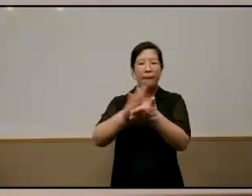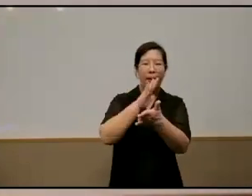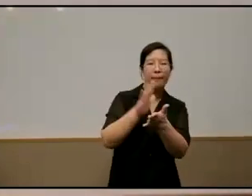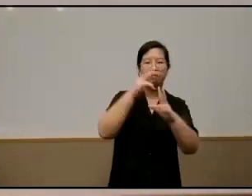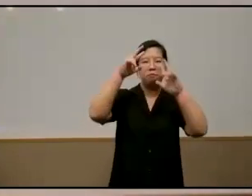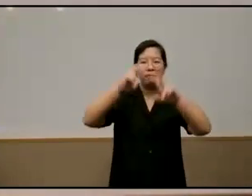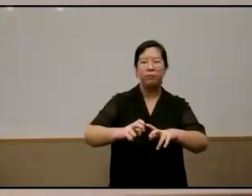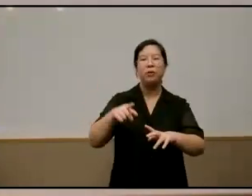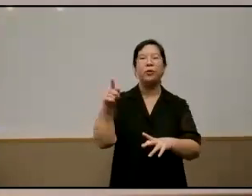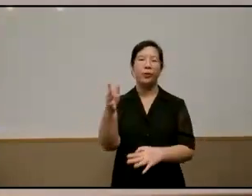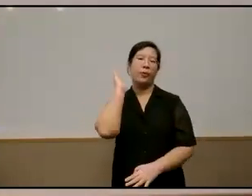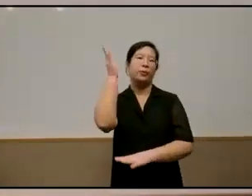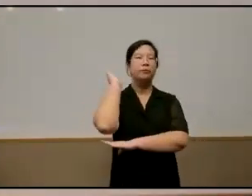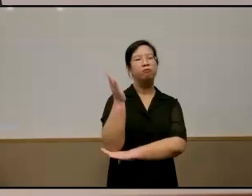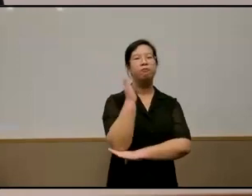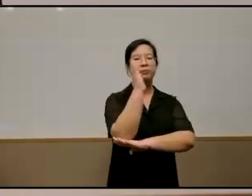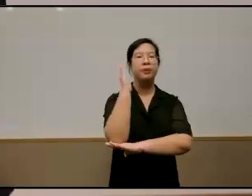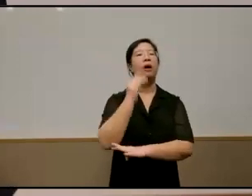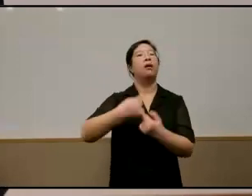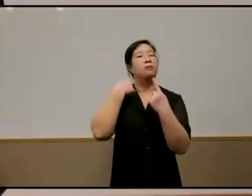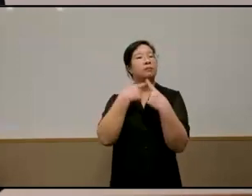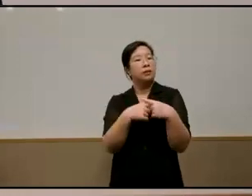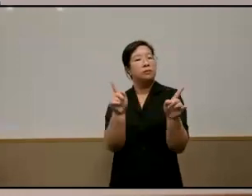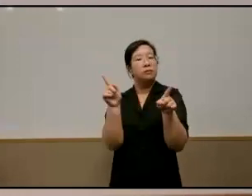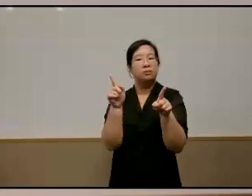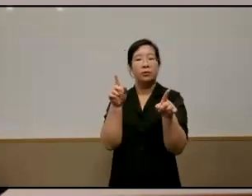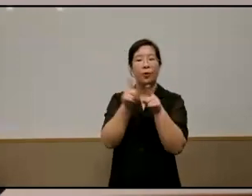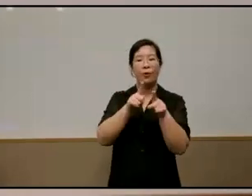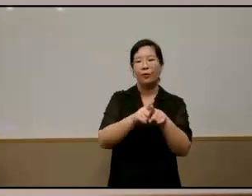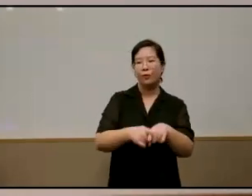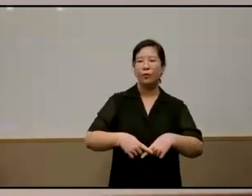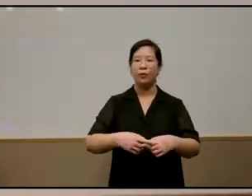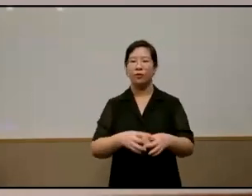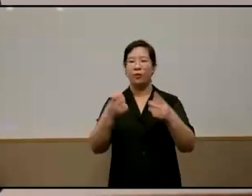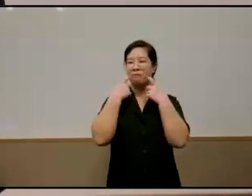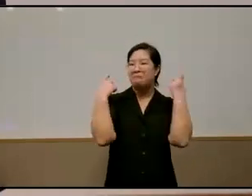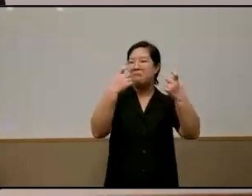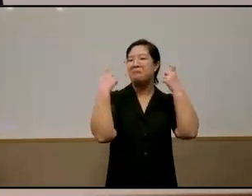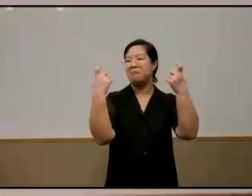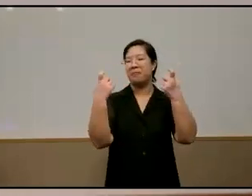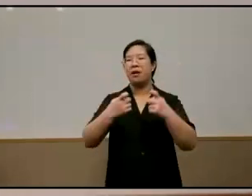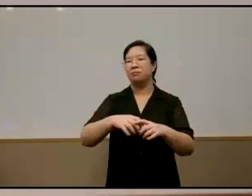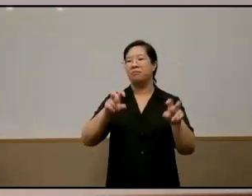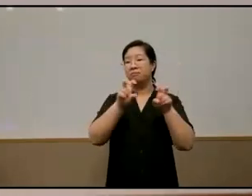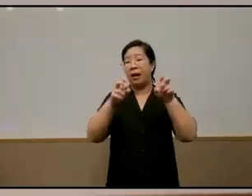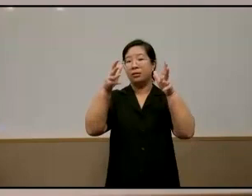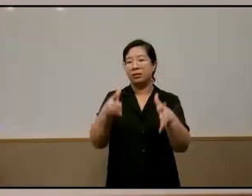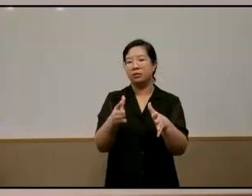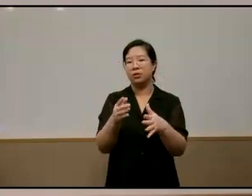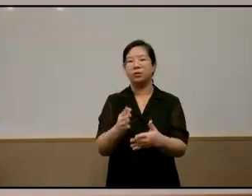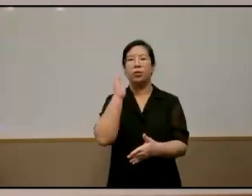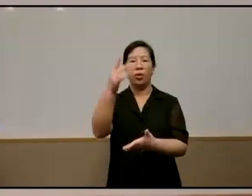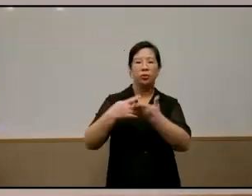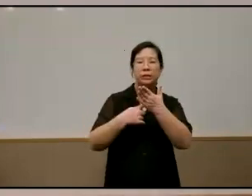research work done here in singapore as well as an eminent panelist who is going to unpack the issue of both um